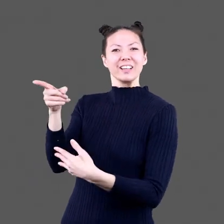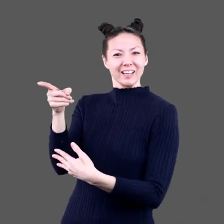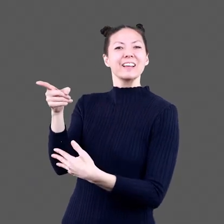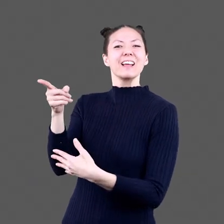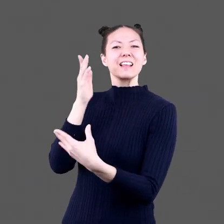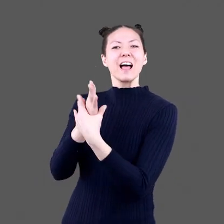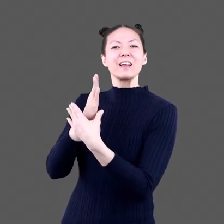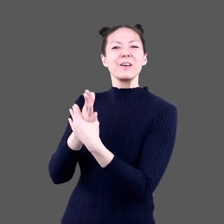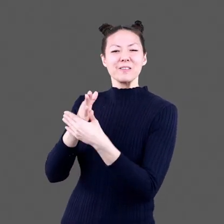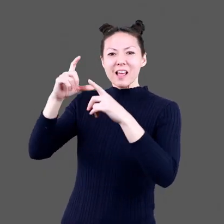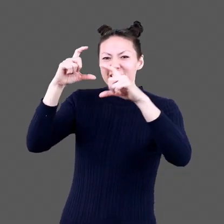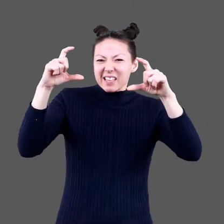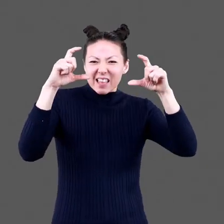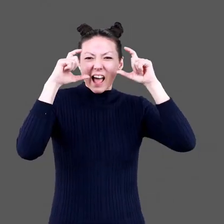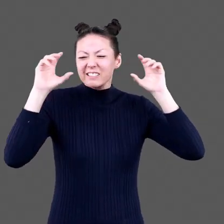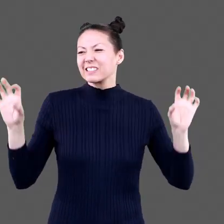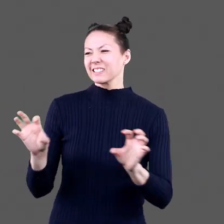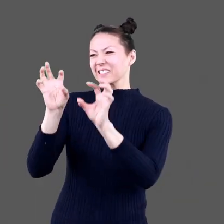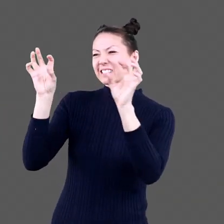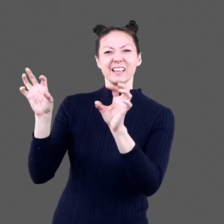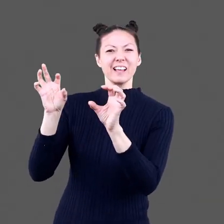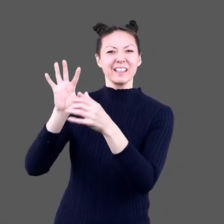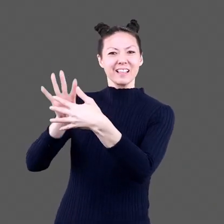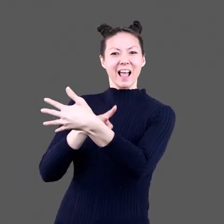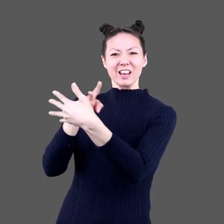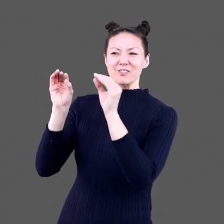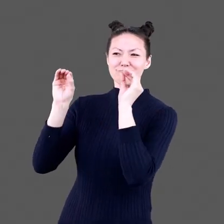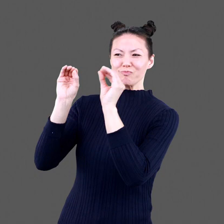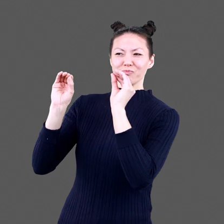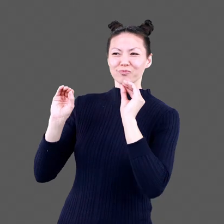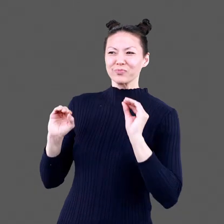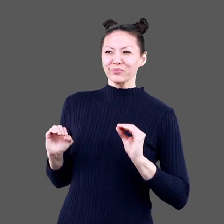A taco wearing sunglasses decorates the calendar